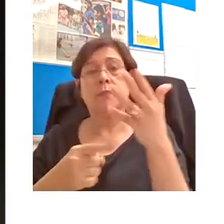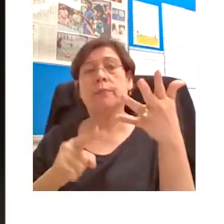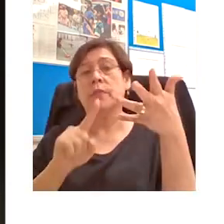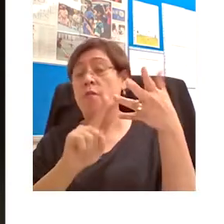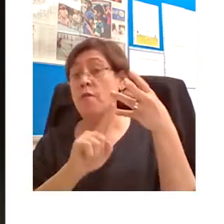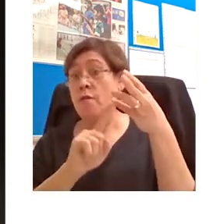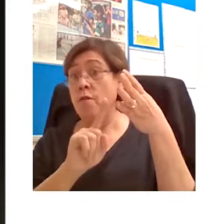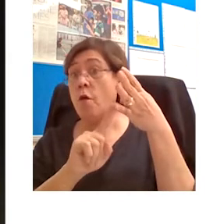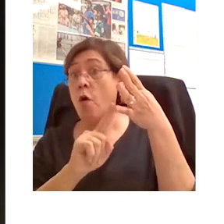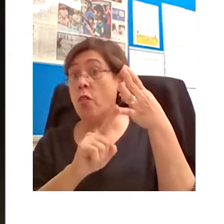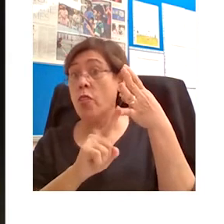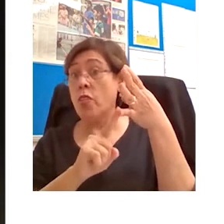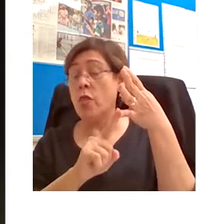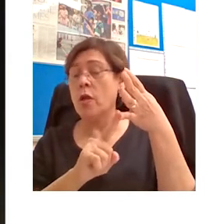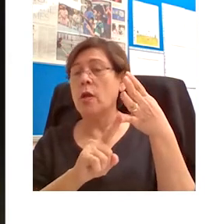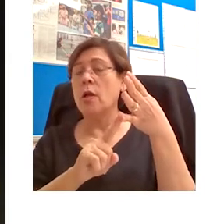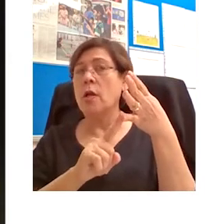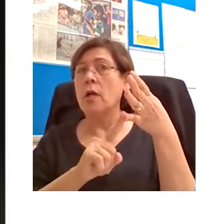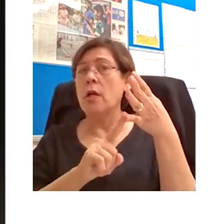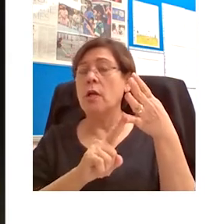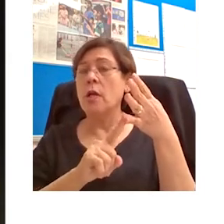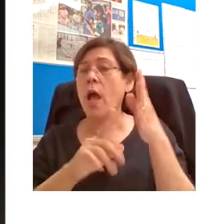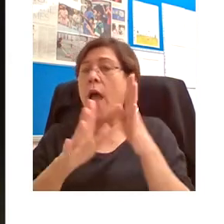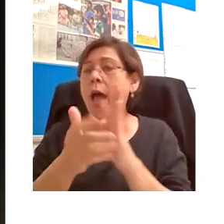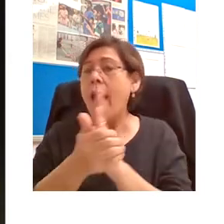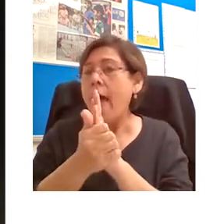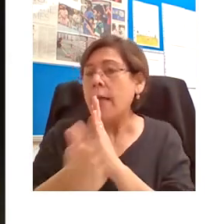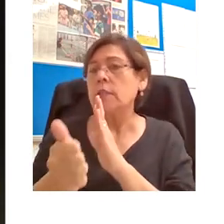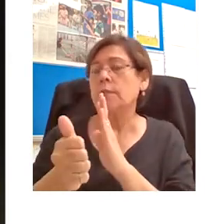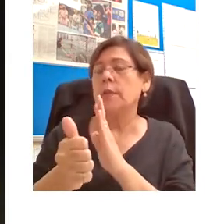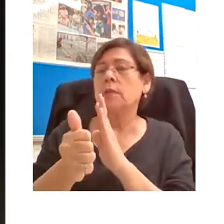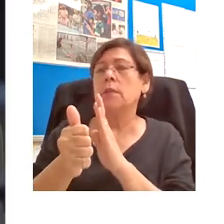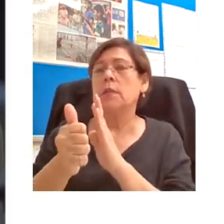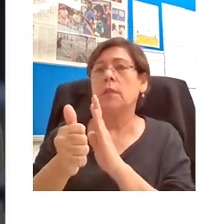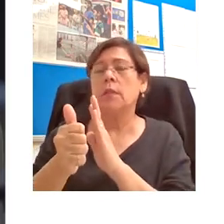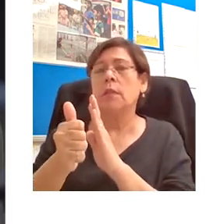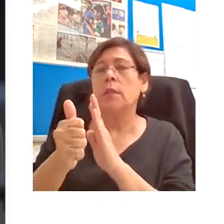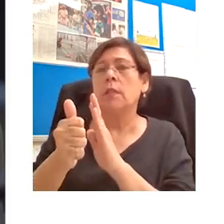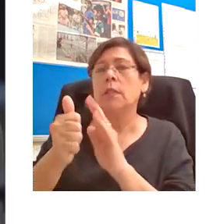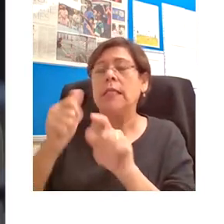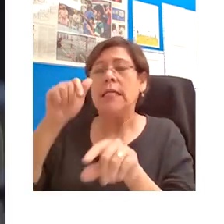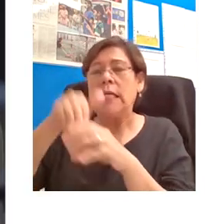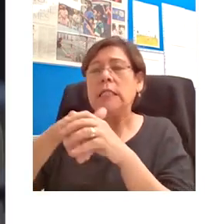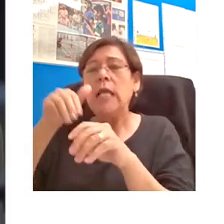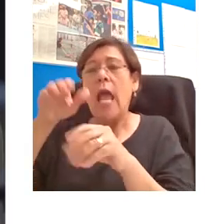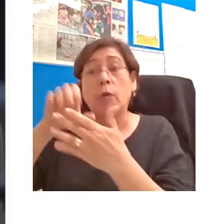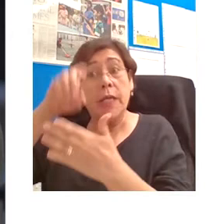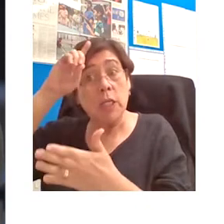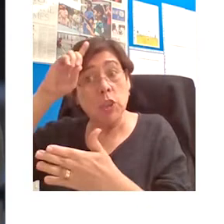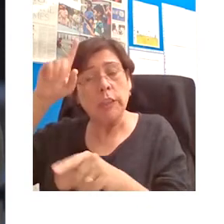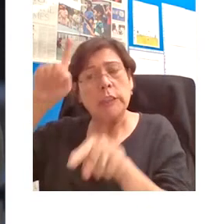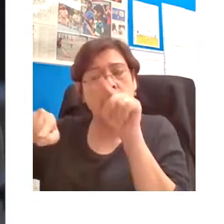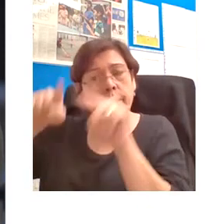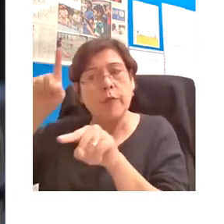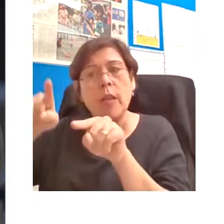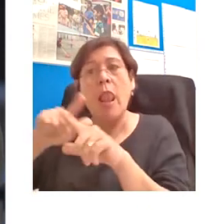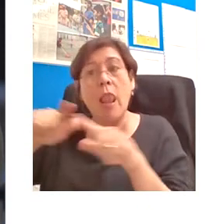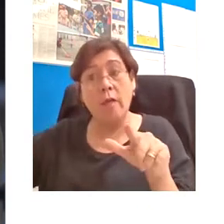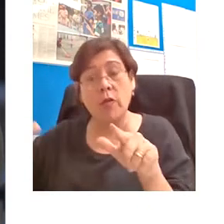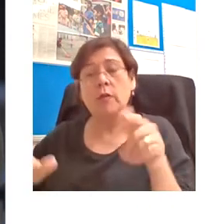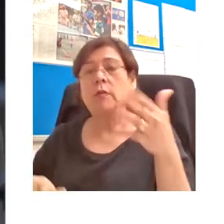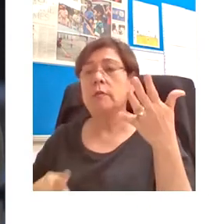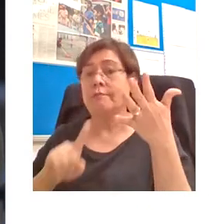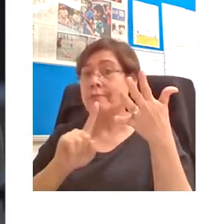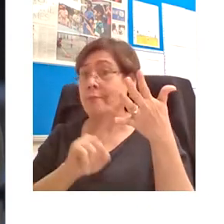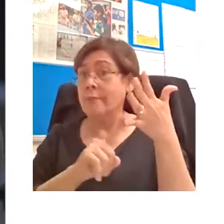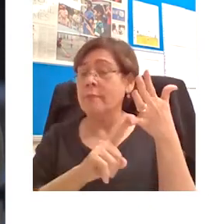in education at all levels. And the fifth is the